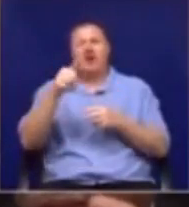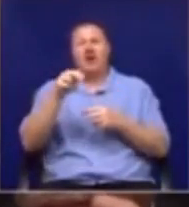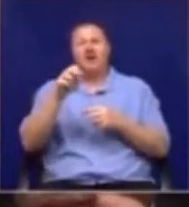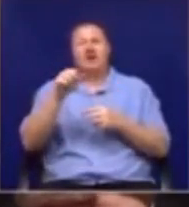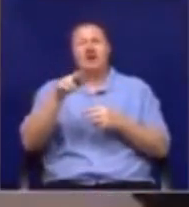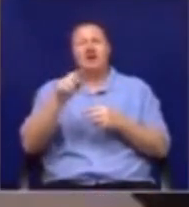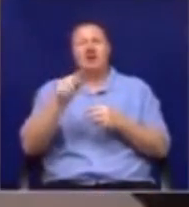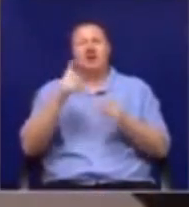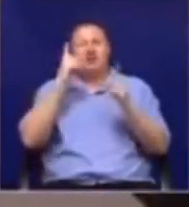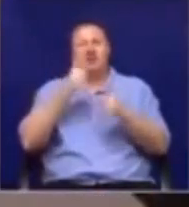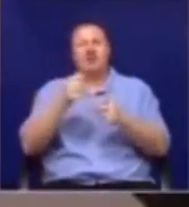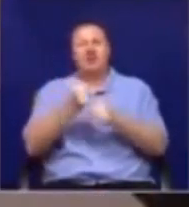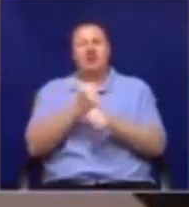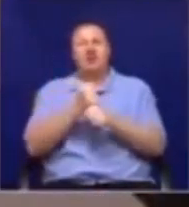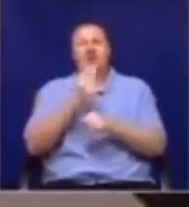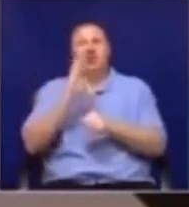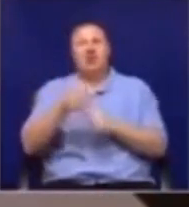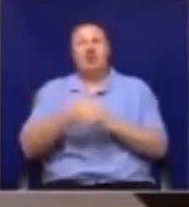I'll make a ruling.